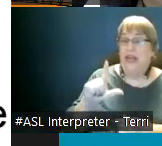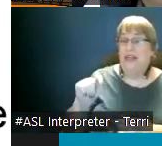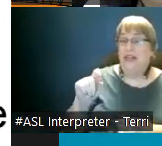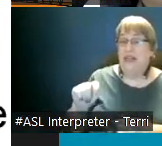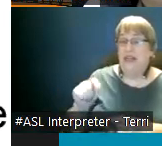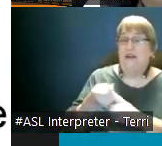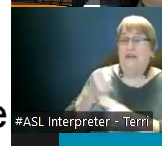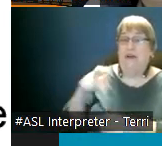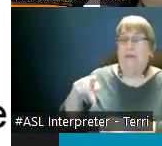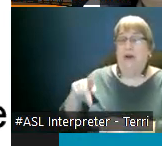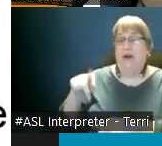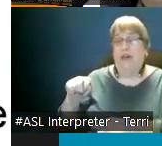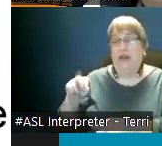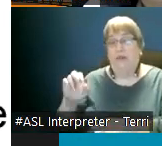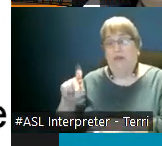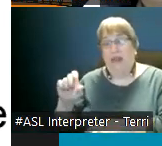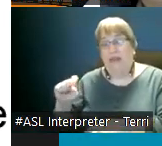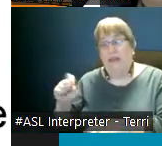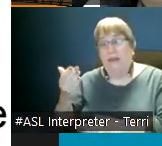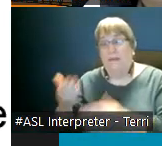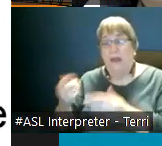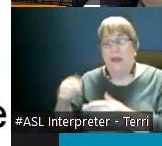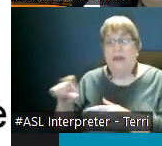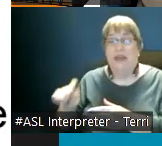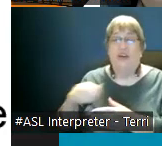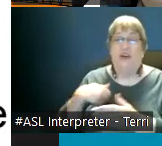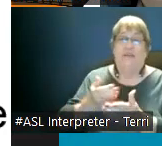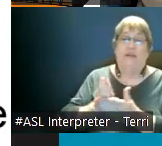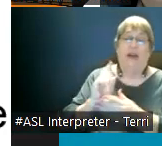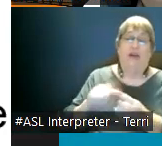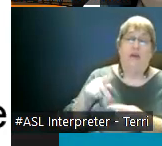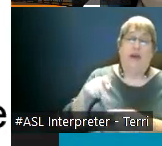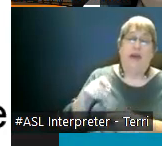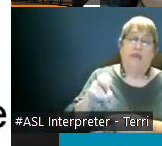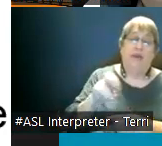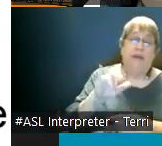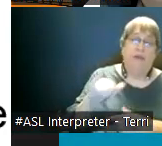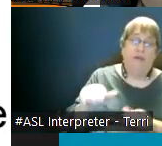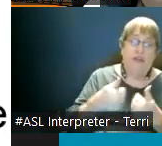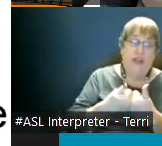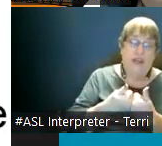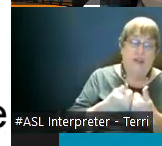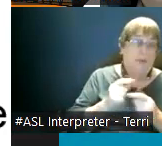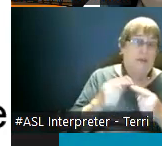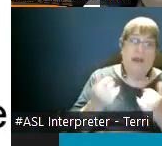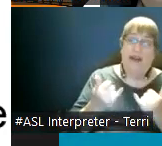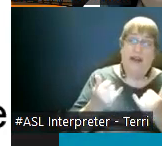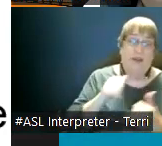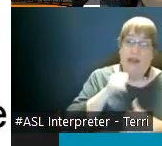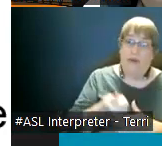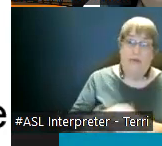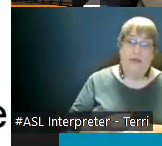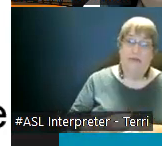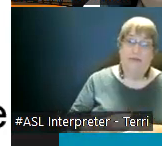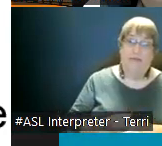-time ranks means that maybe they should have a right to a peremptory challenge too but they do not currently unfortunately yeah i